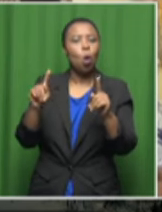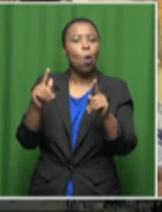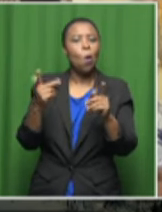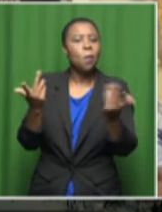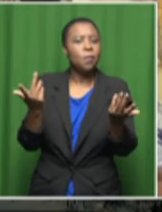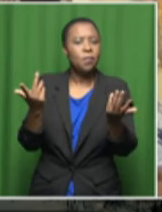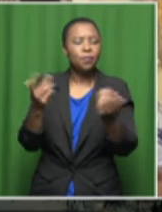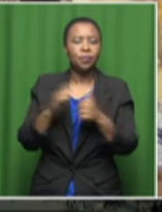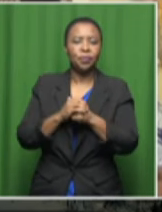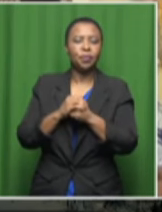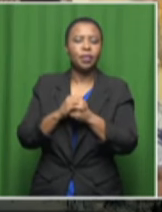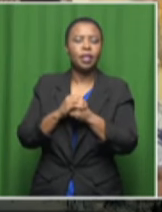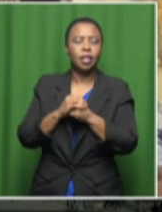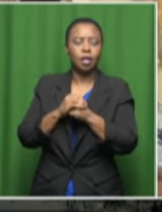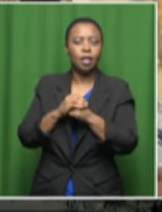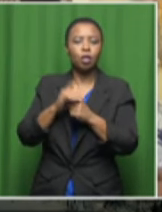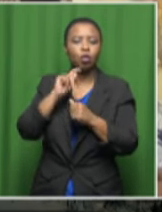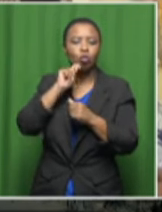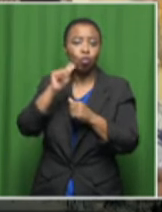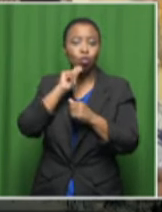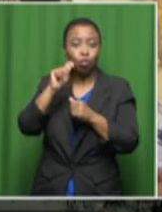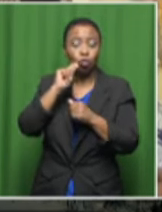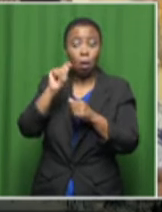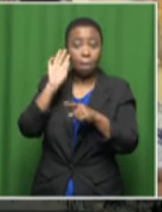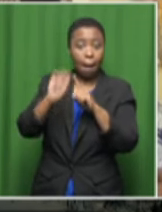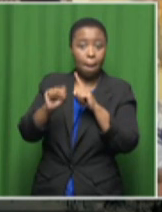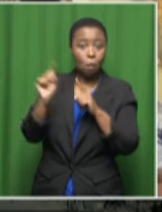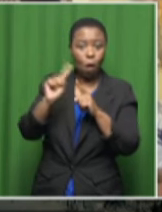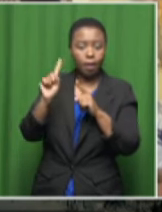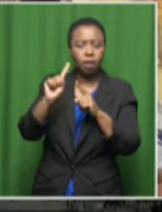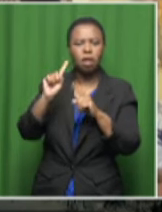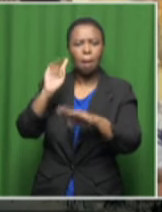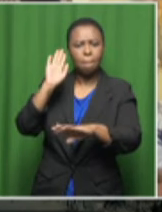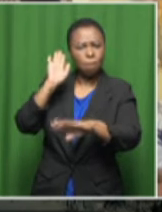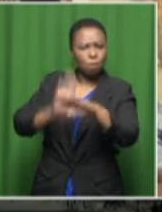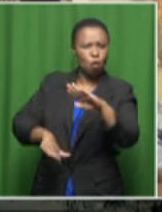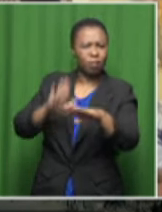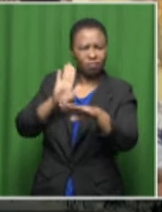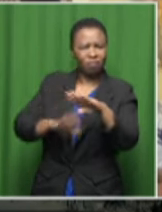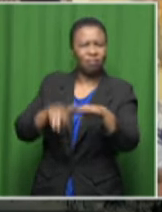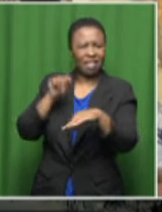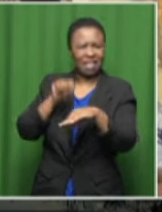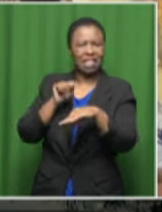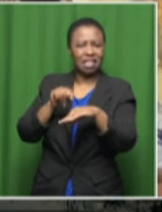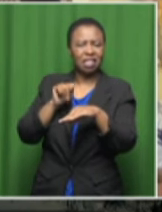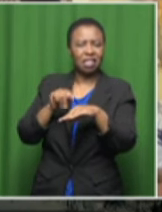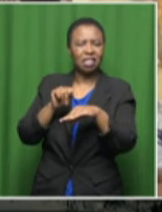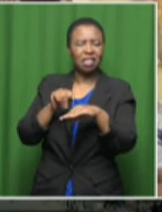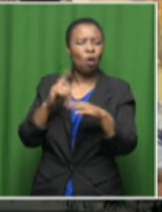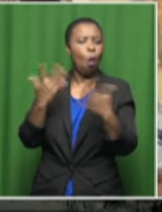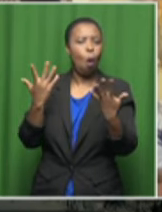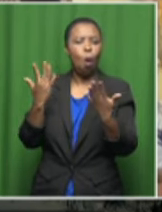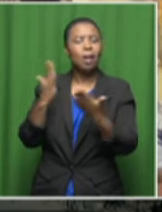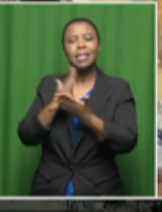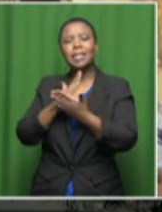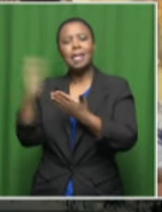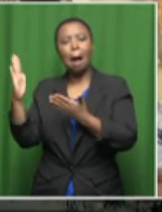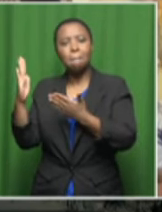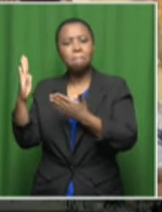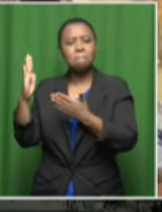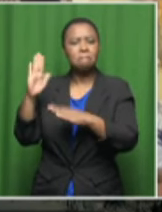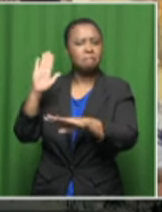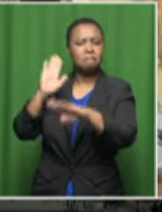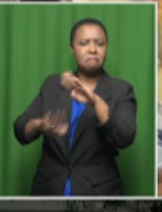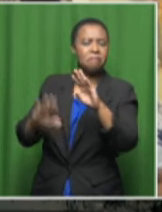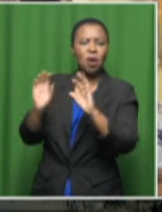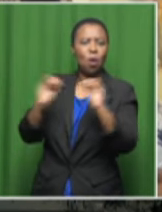glaringly obvious was the rate of prosecution or the no snail's pace. I want to